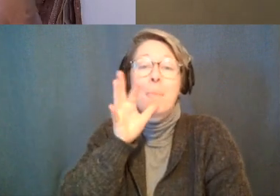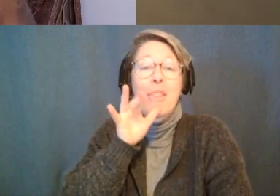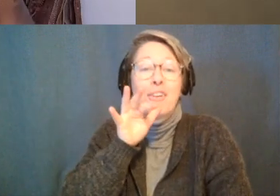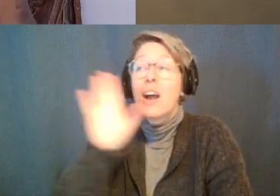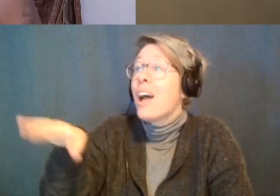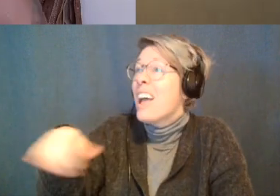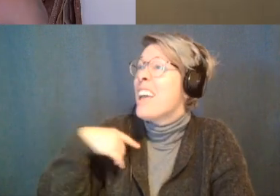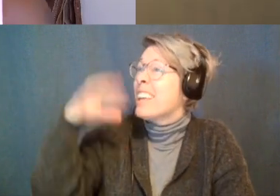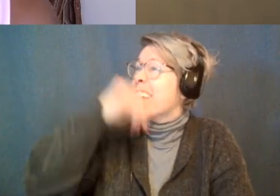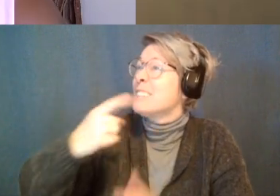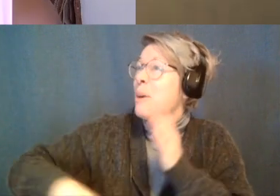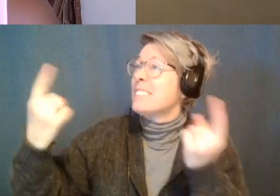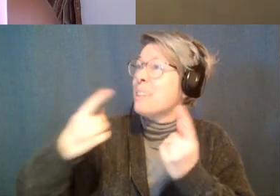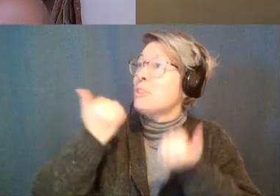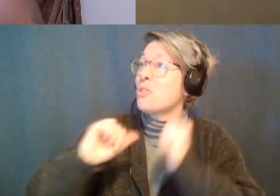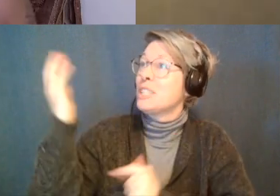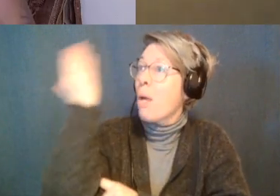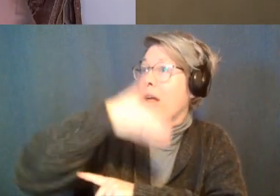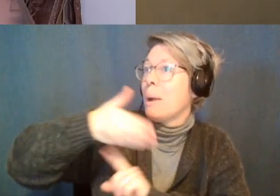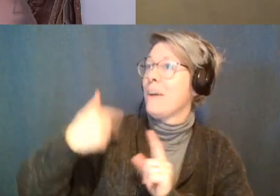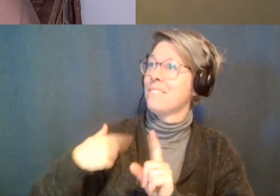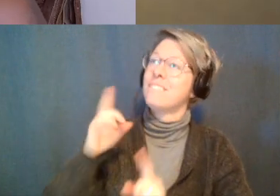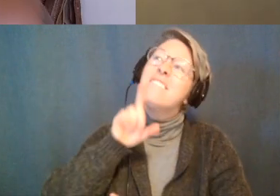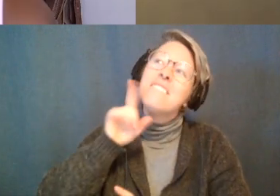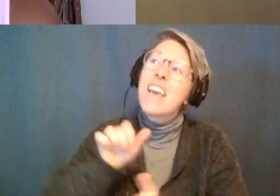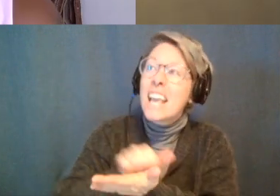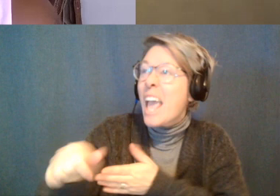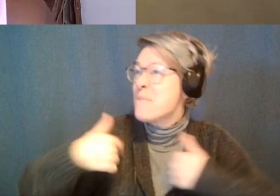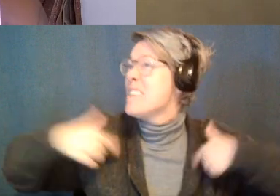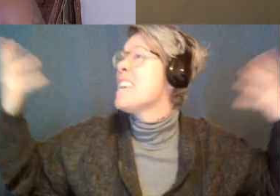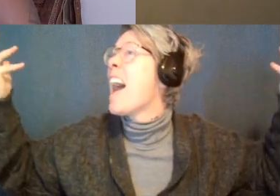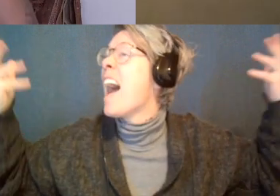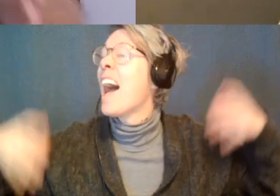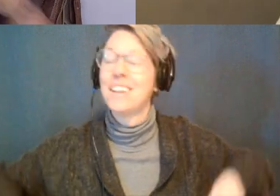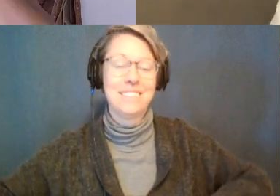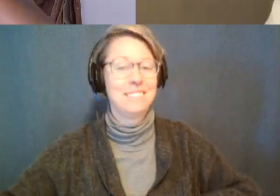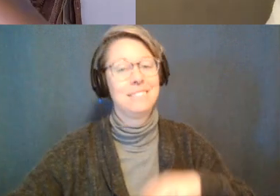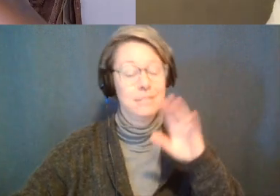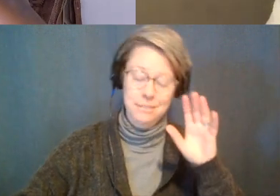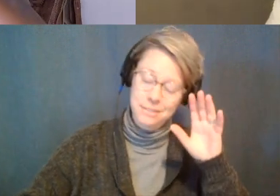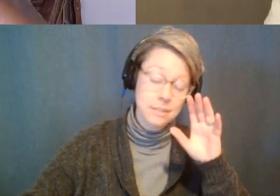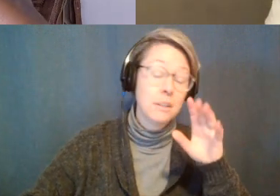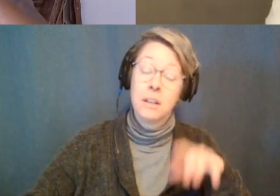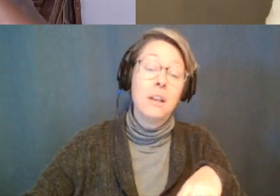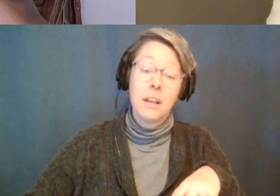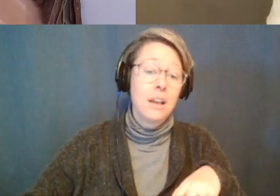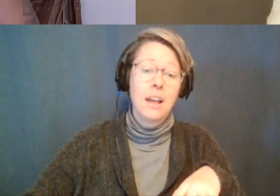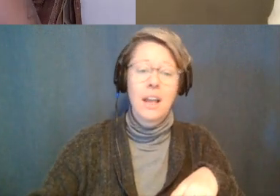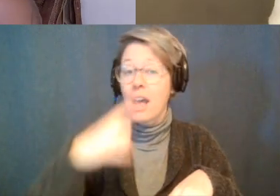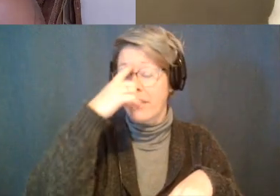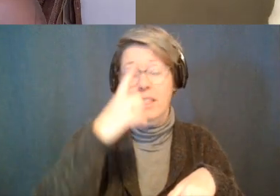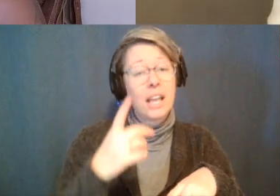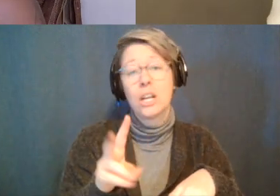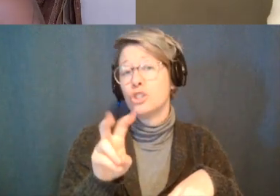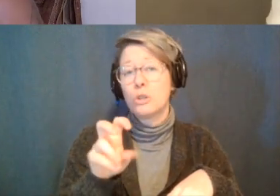um there's a fake account pretending to be me oh my god yeah yeah i got like a hundred hundreds of messages